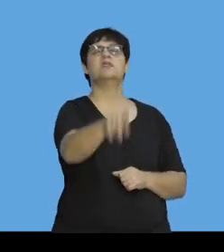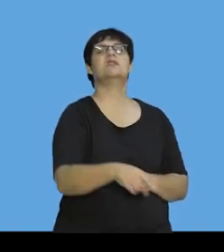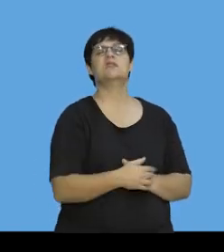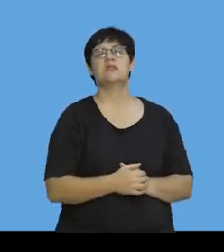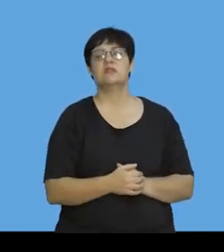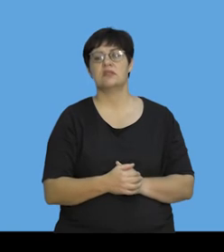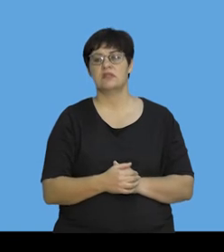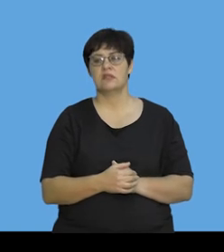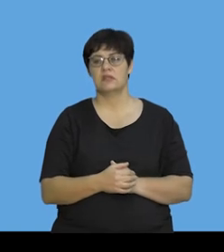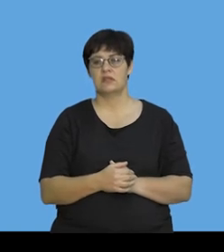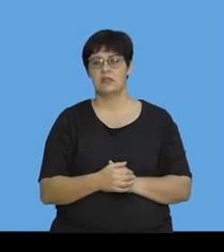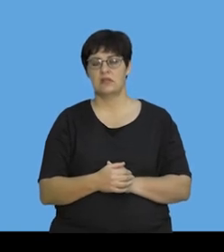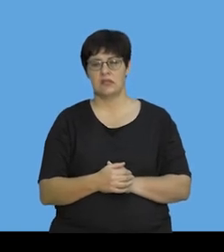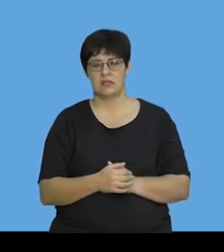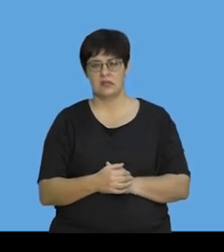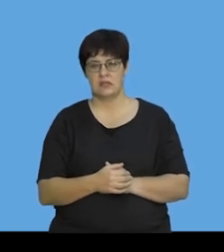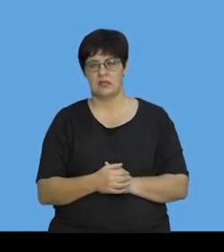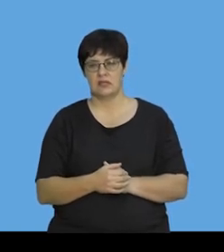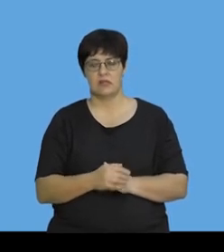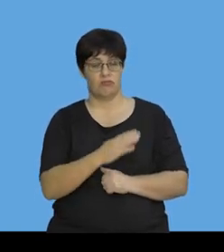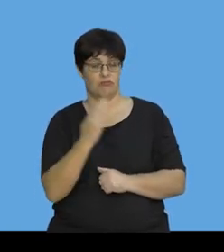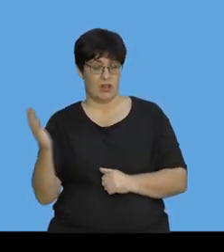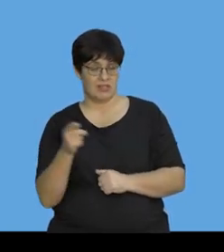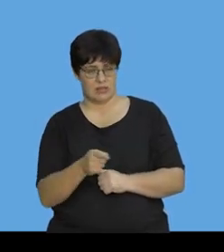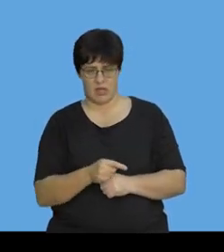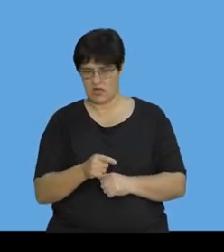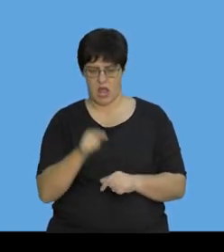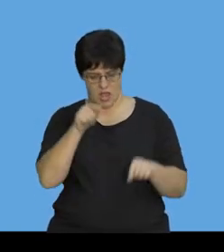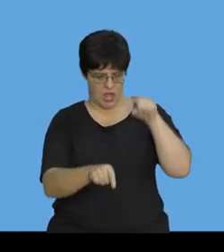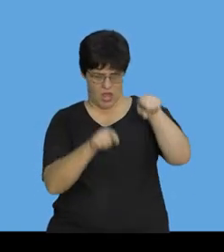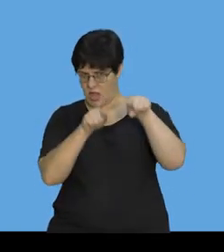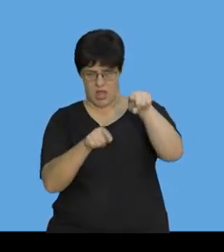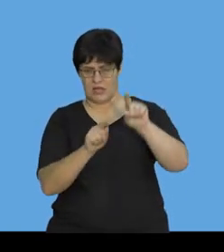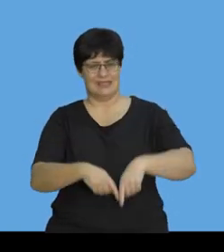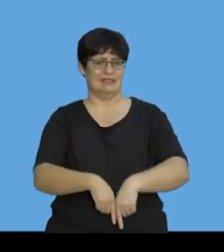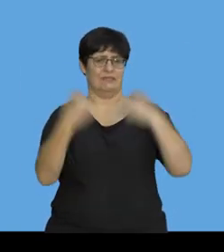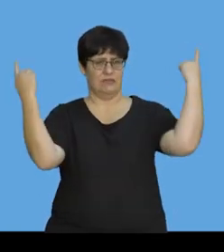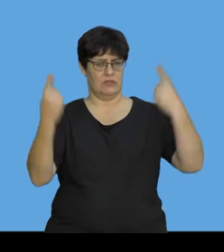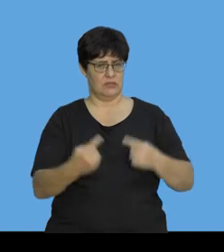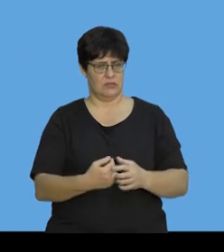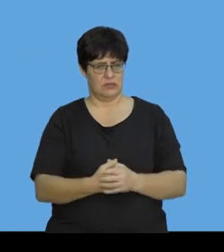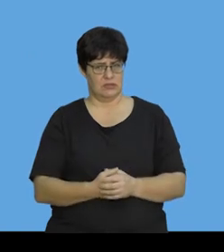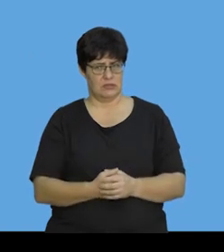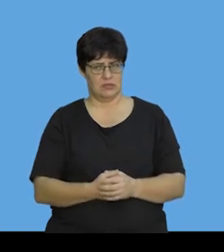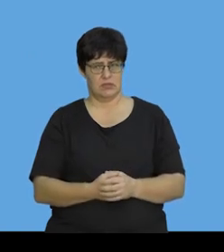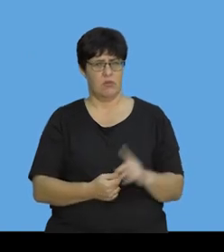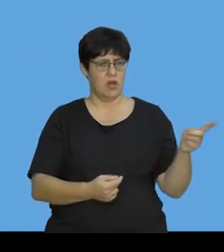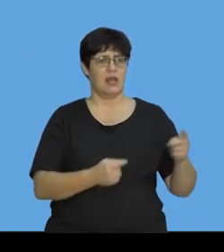what you're saying to me. Now, you're going, but those aren't the same values.